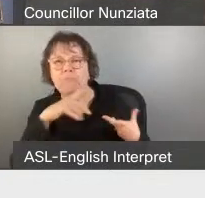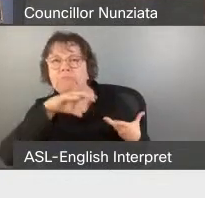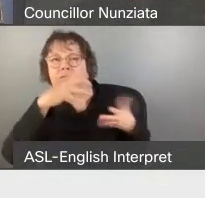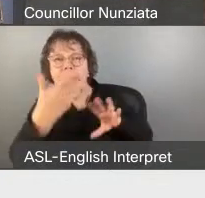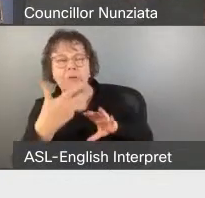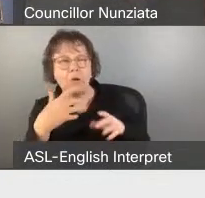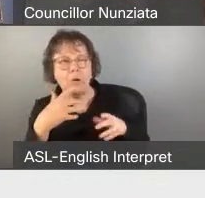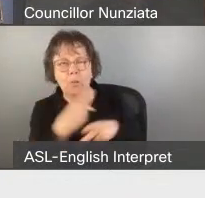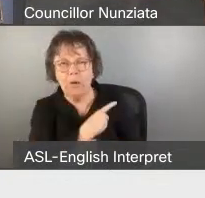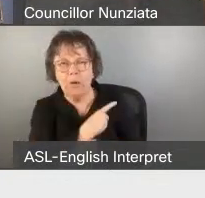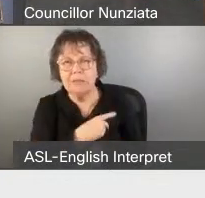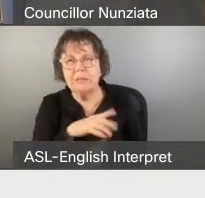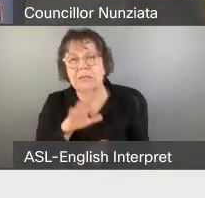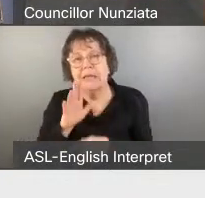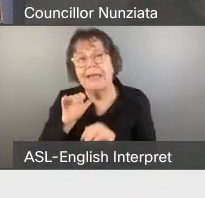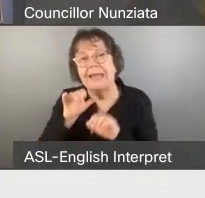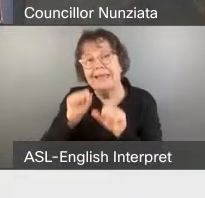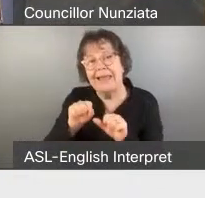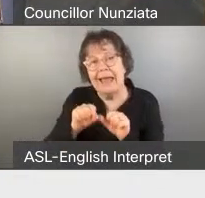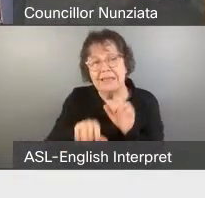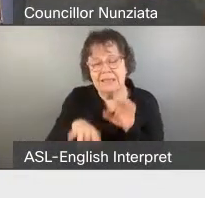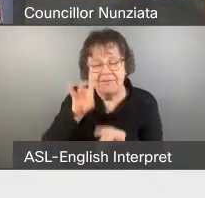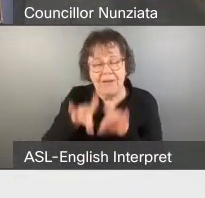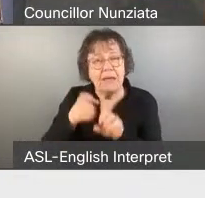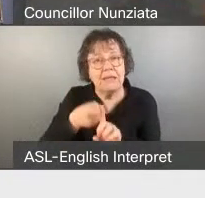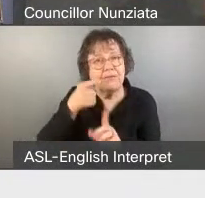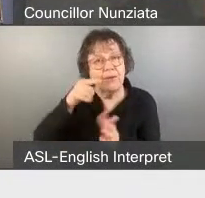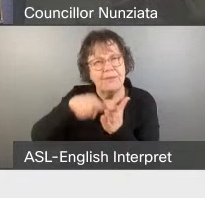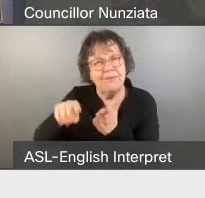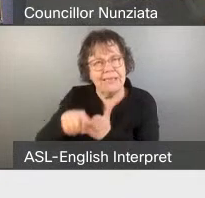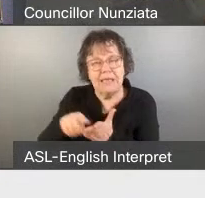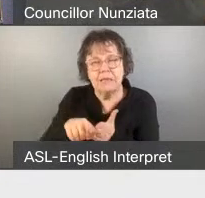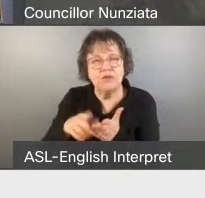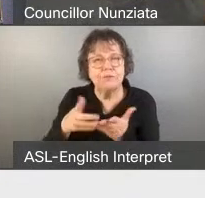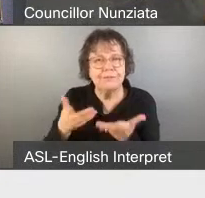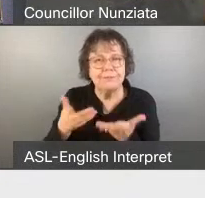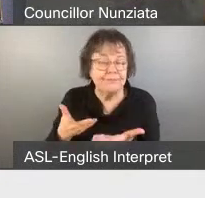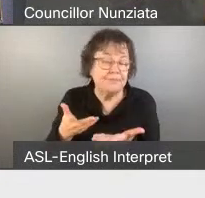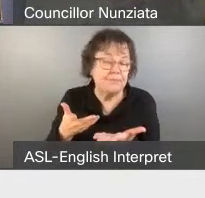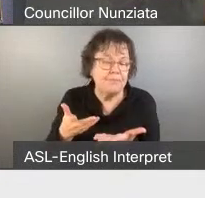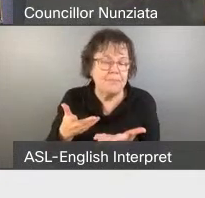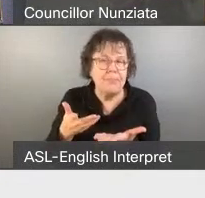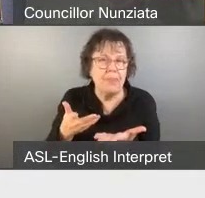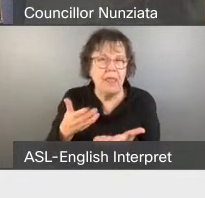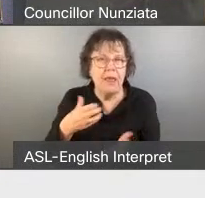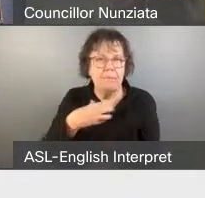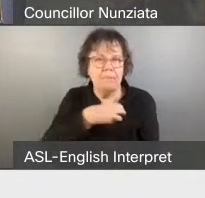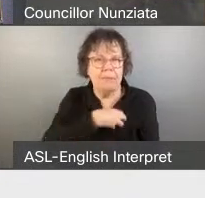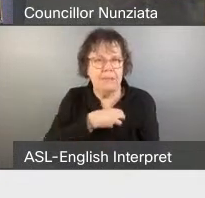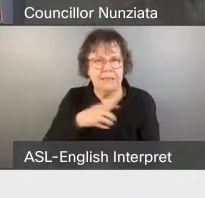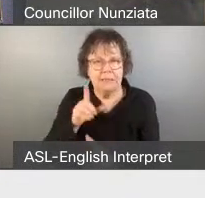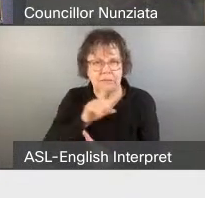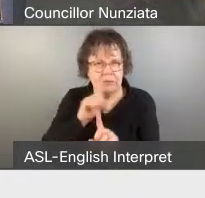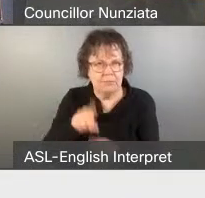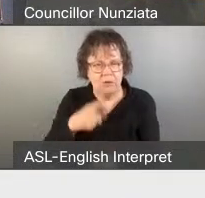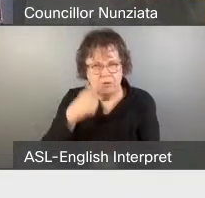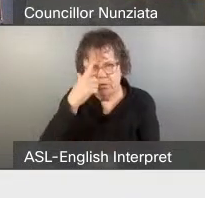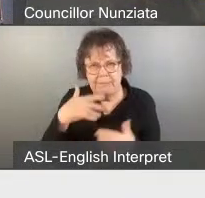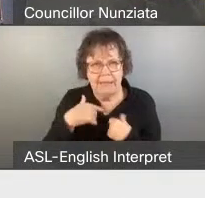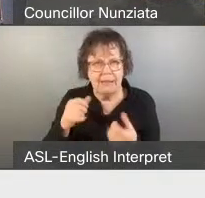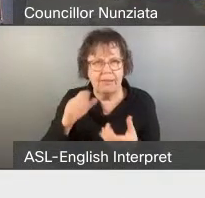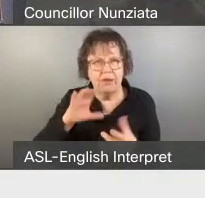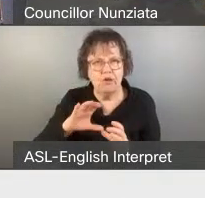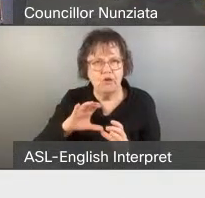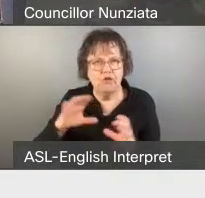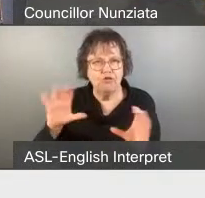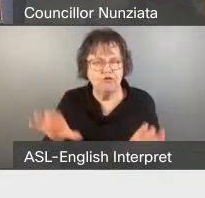of the findings from the investigation. People might find police responded to a mental health crisis and a